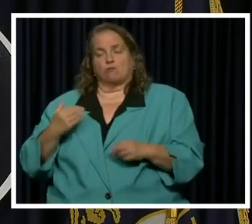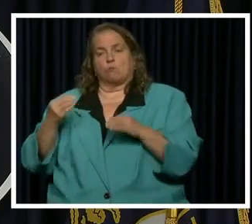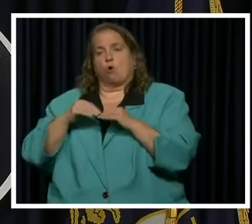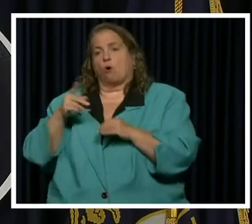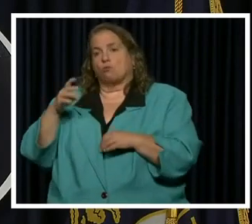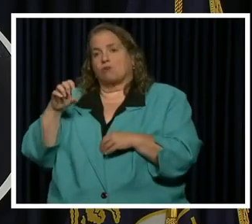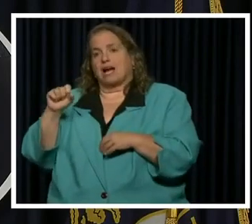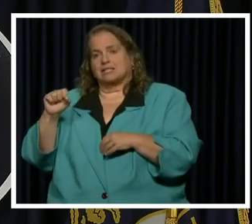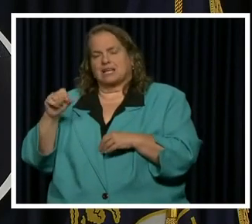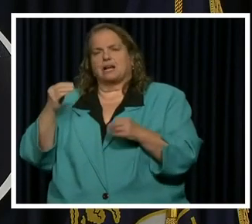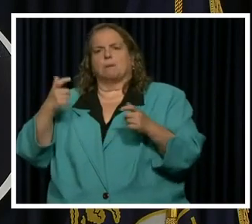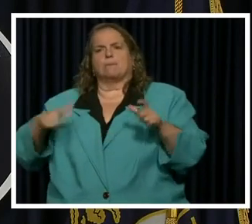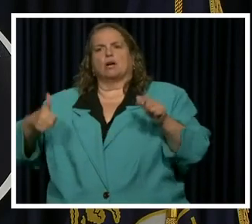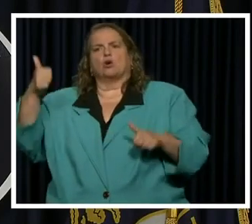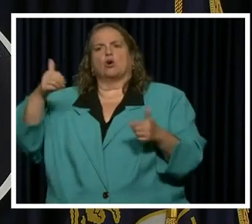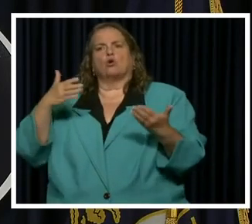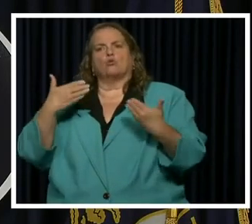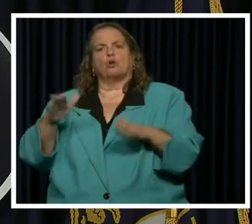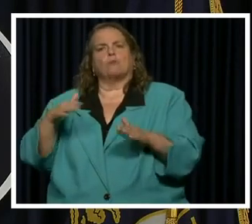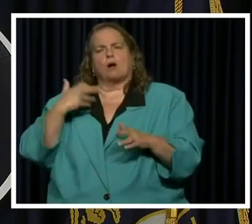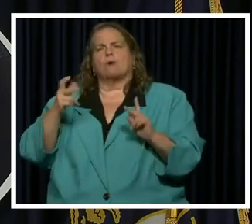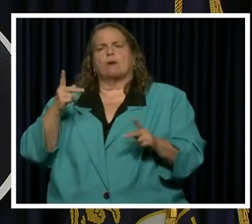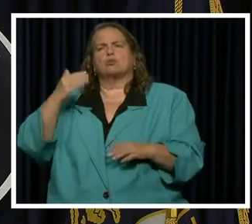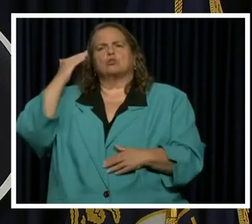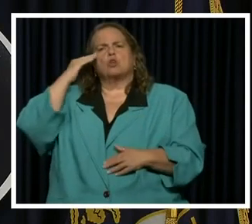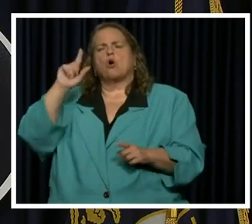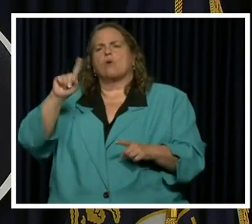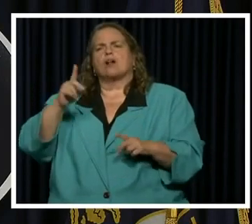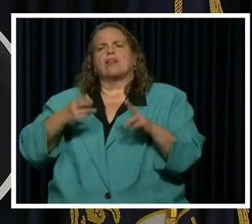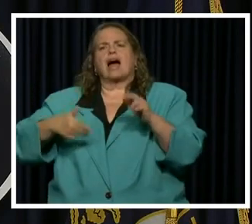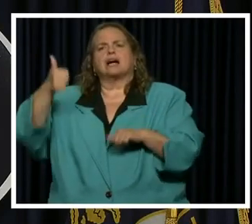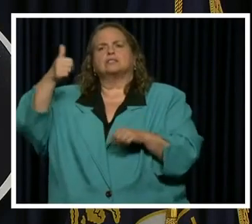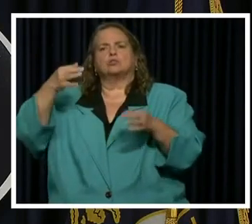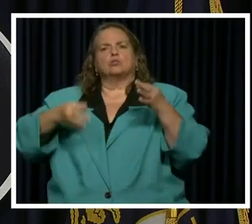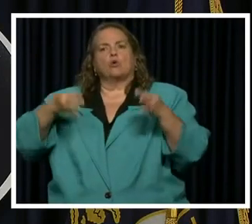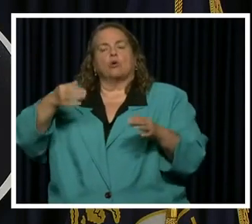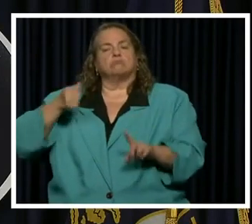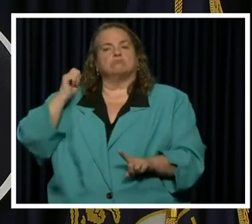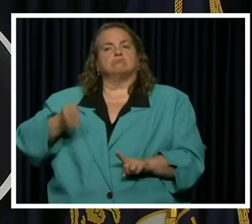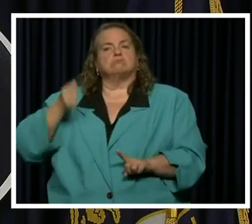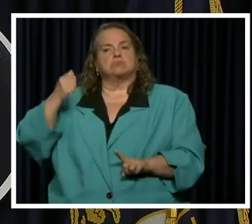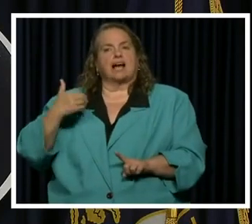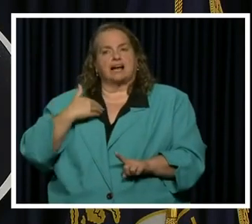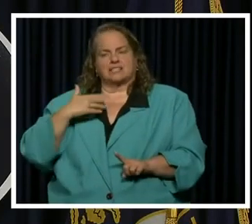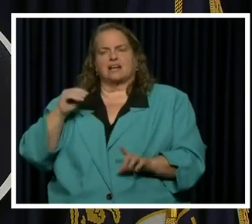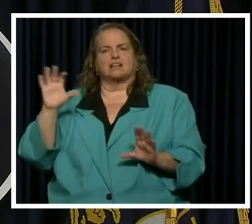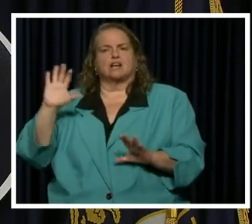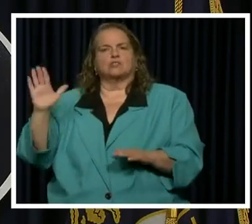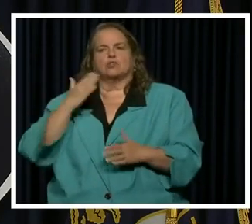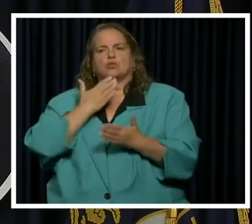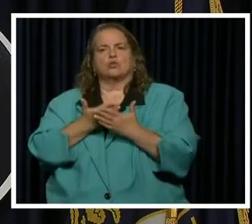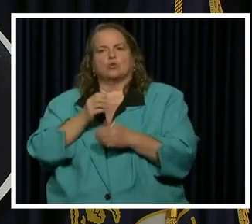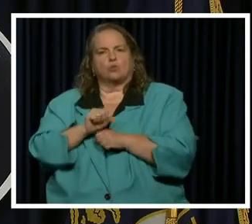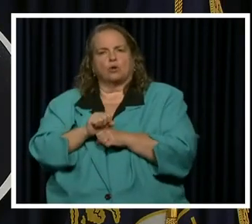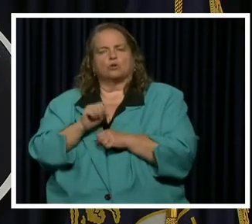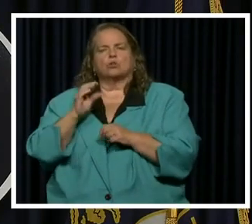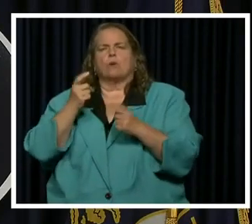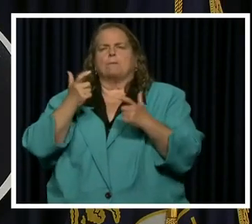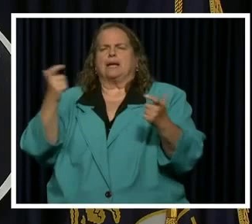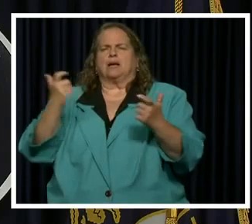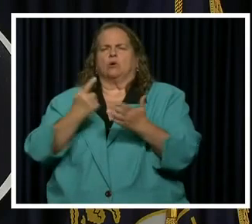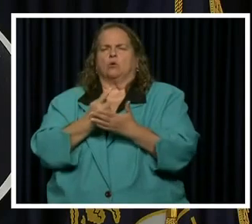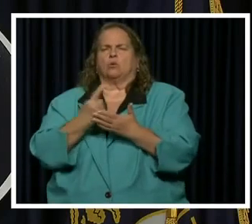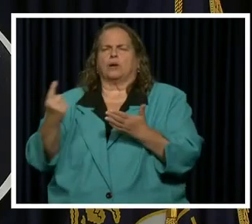room and I want the people at home to see where the highest court serves and does their good work. All right, so a big week